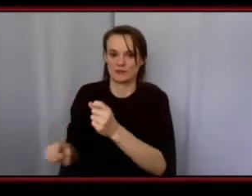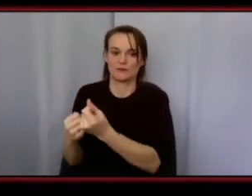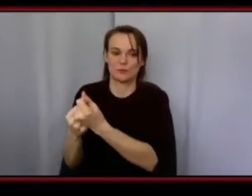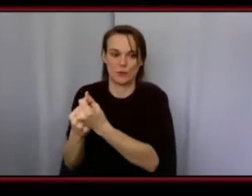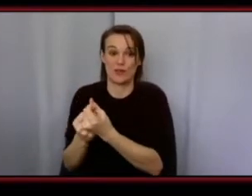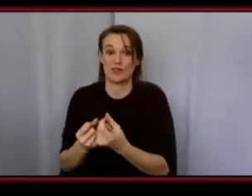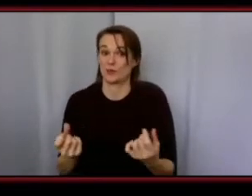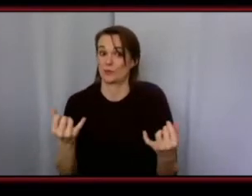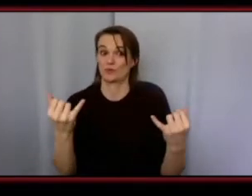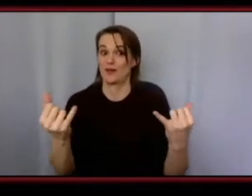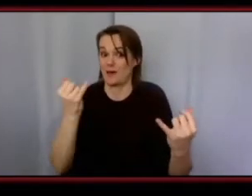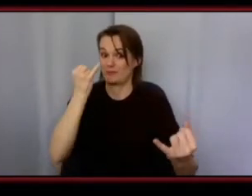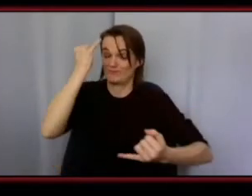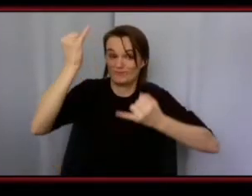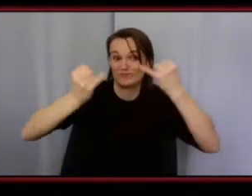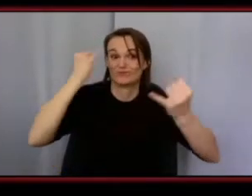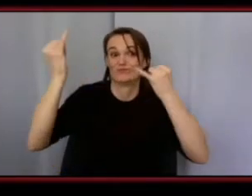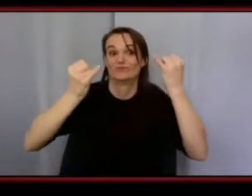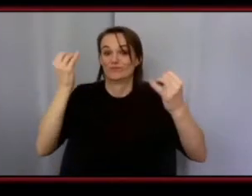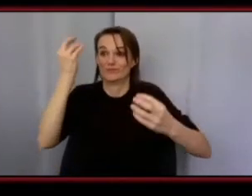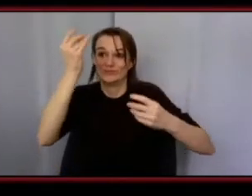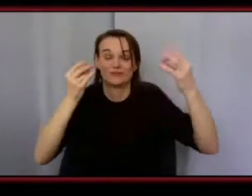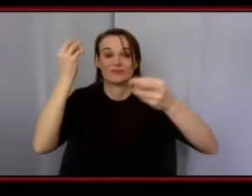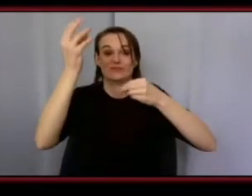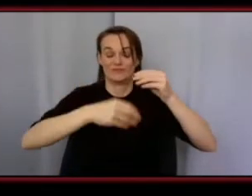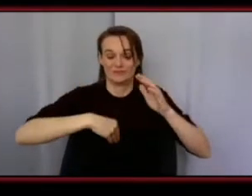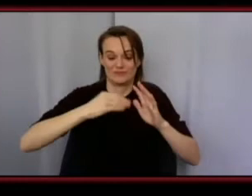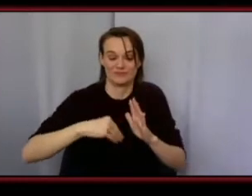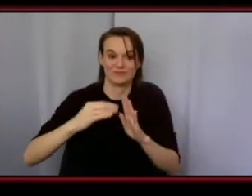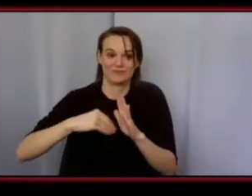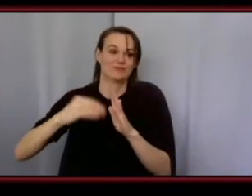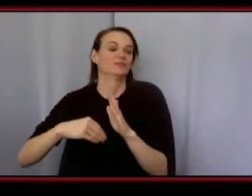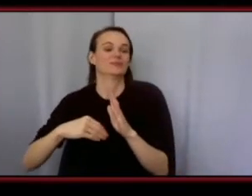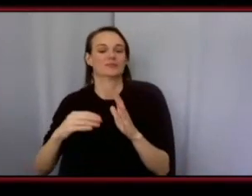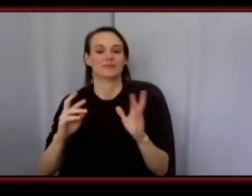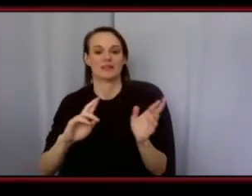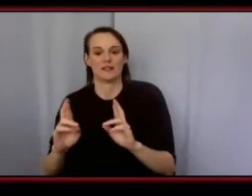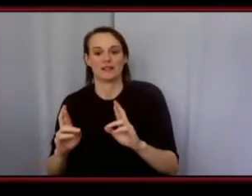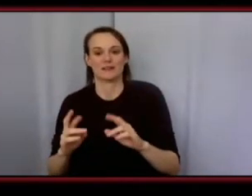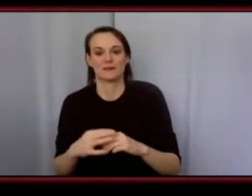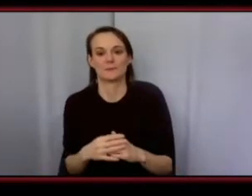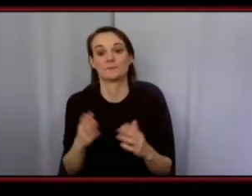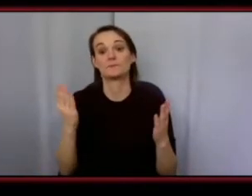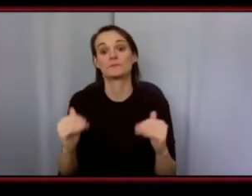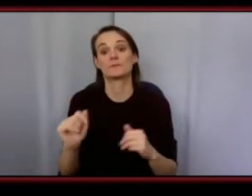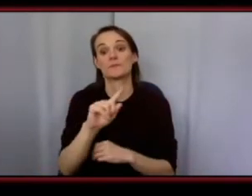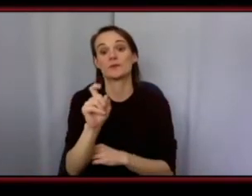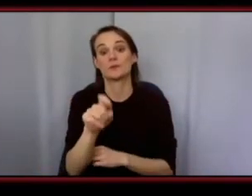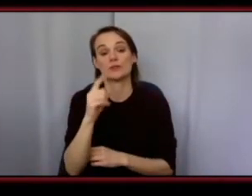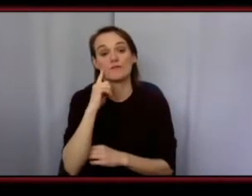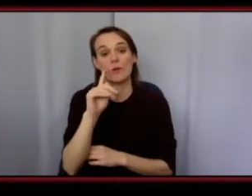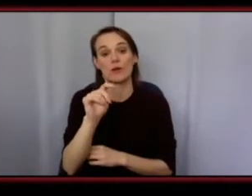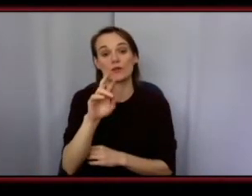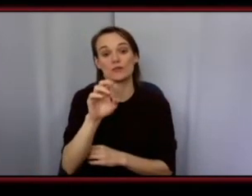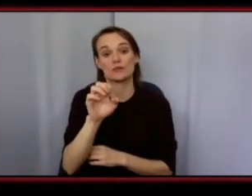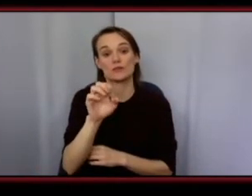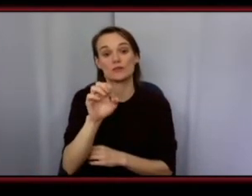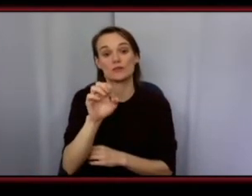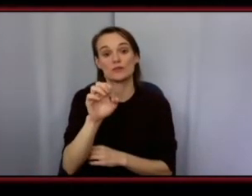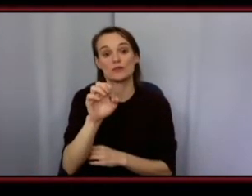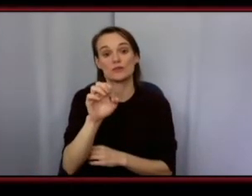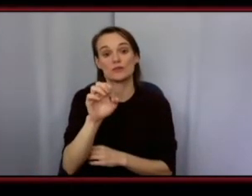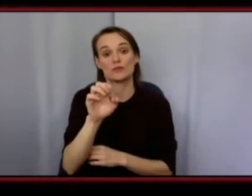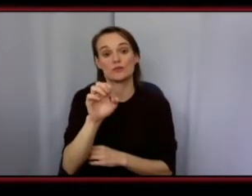it is that you want to do and and you know provide that um my next question is for trevor directly it's from anonymous